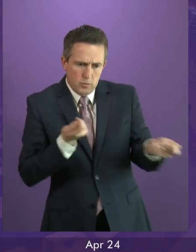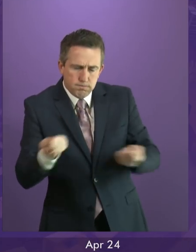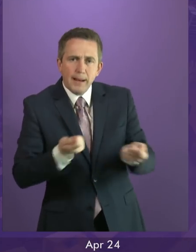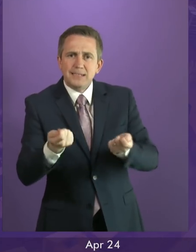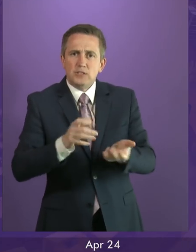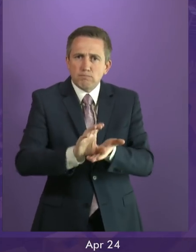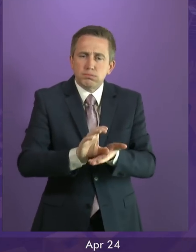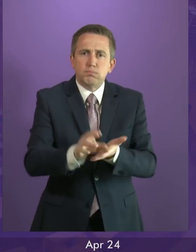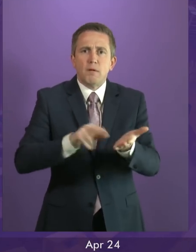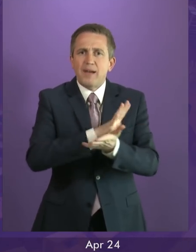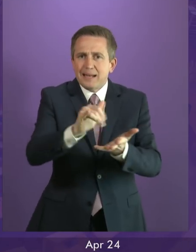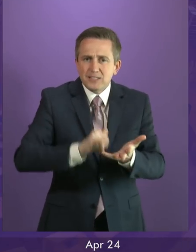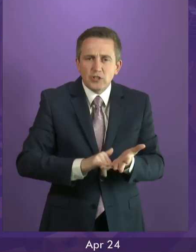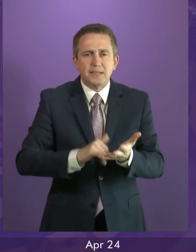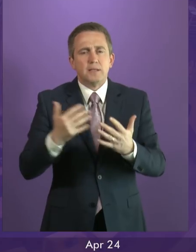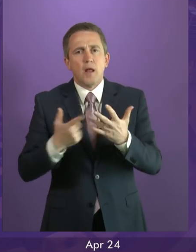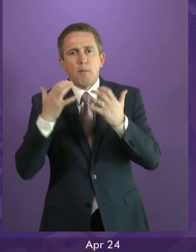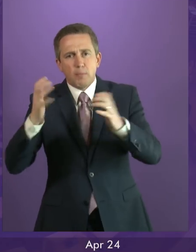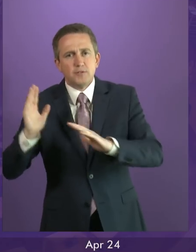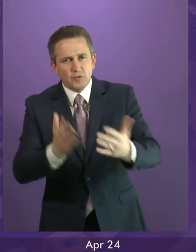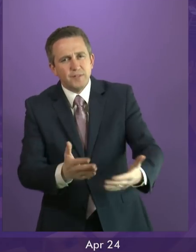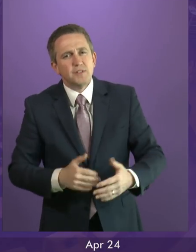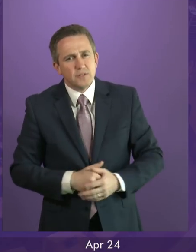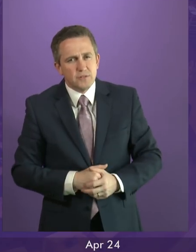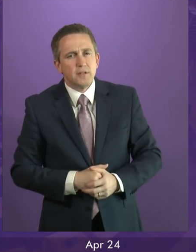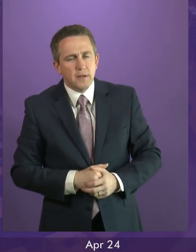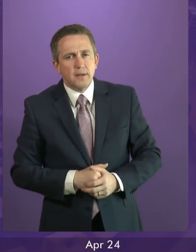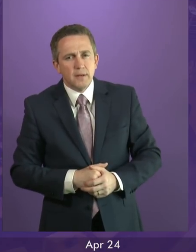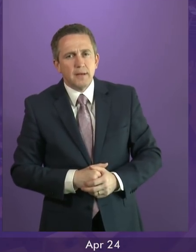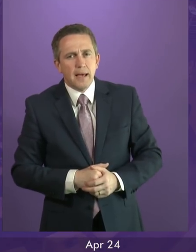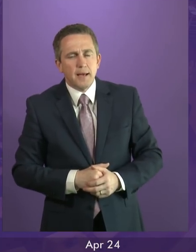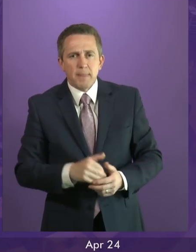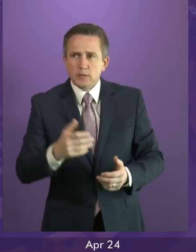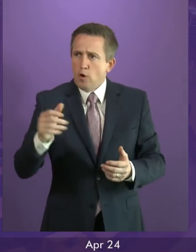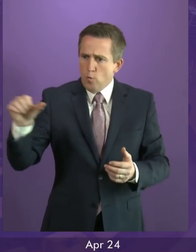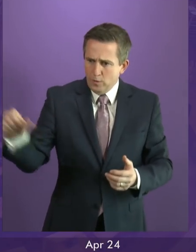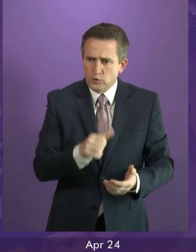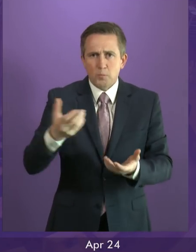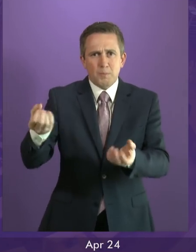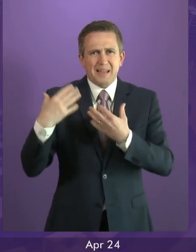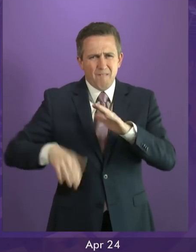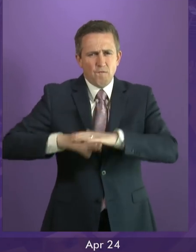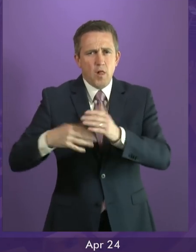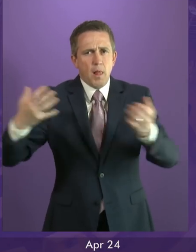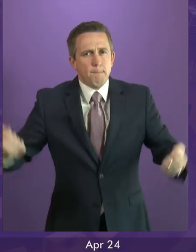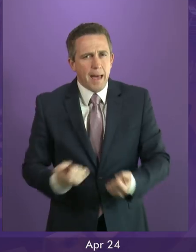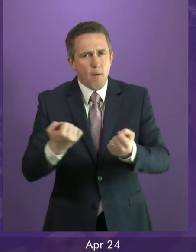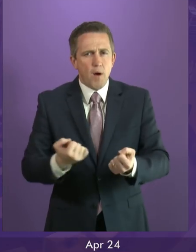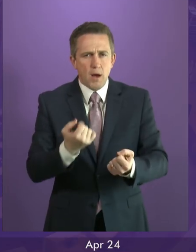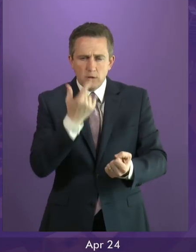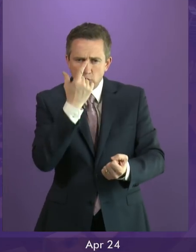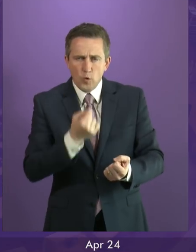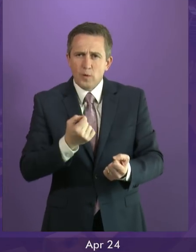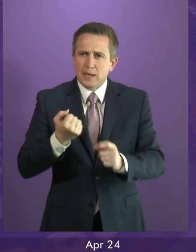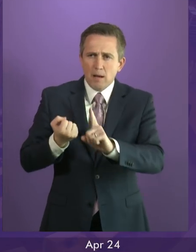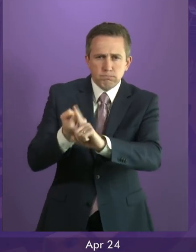services rely on, powers that will allow us to grow our population, powers that will give us a stronger